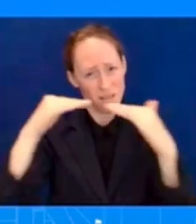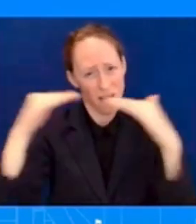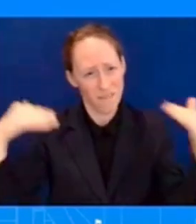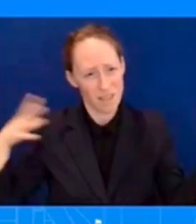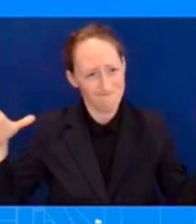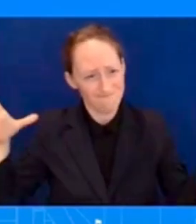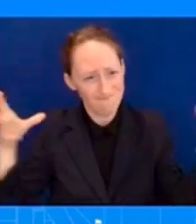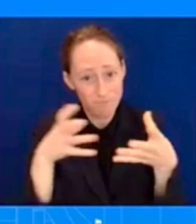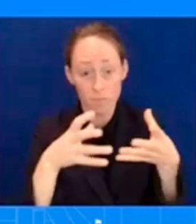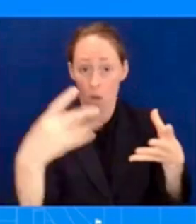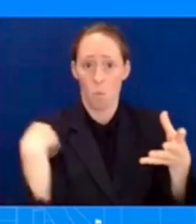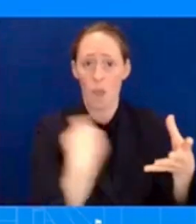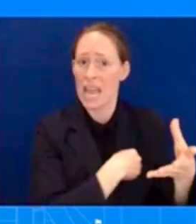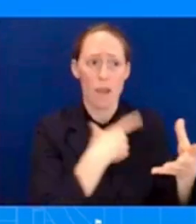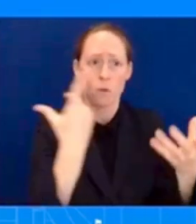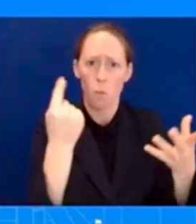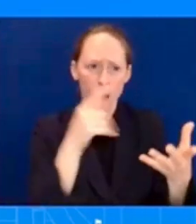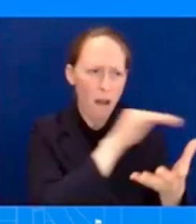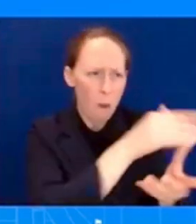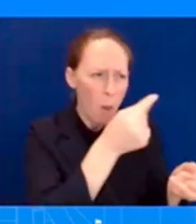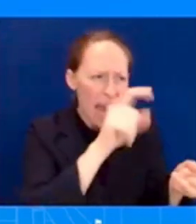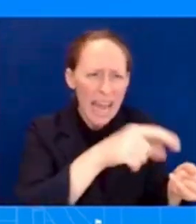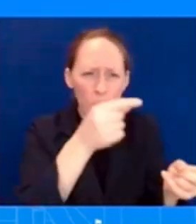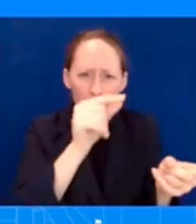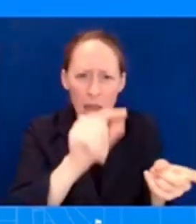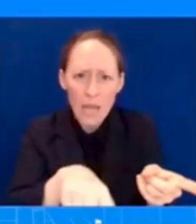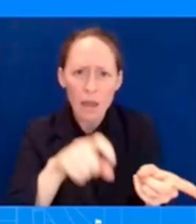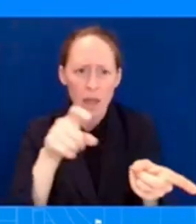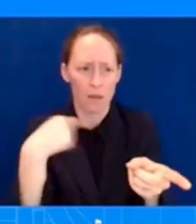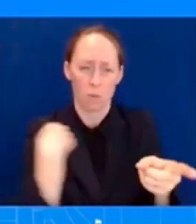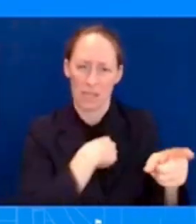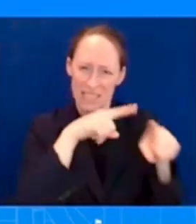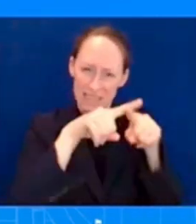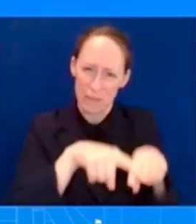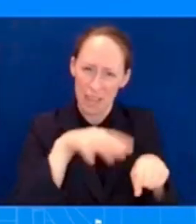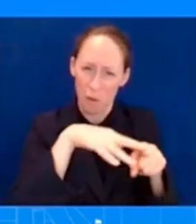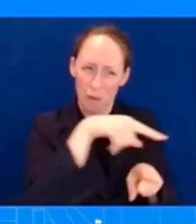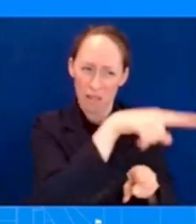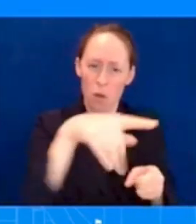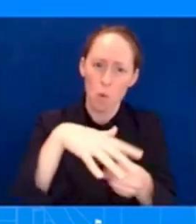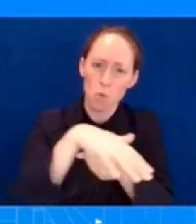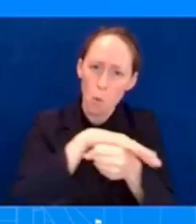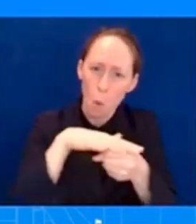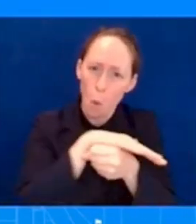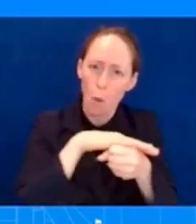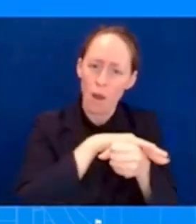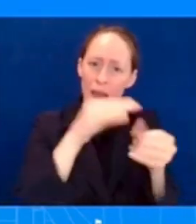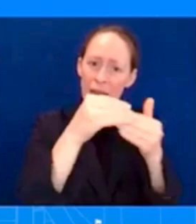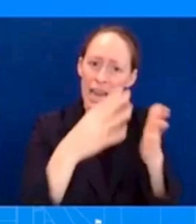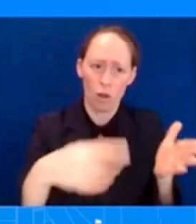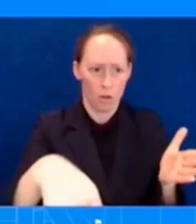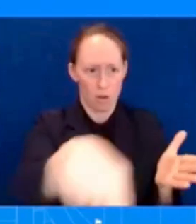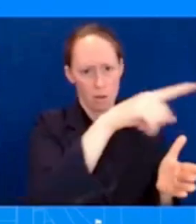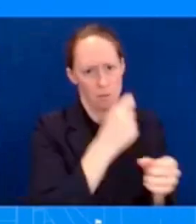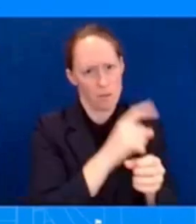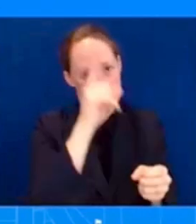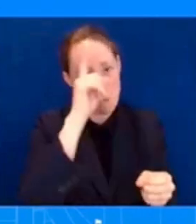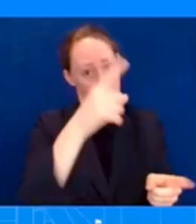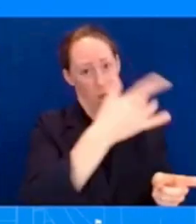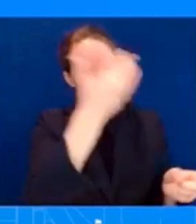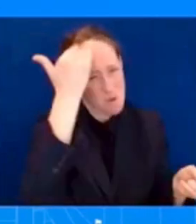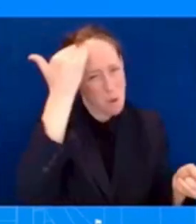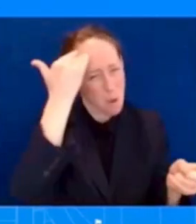resources to support the recovery needs for this area and to make sure that we are successful in providing relief to survivors